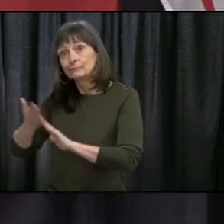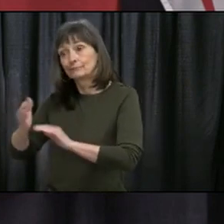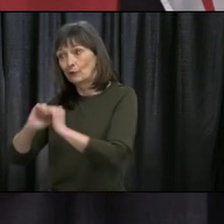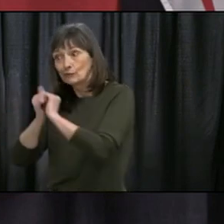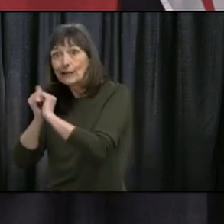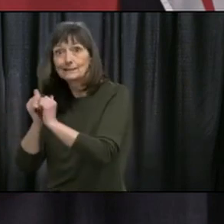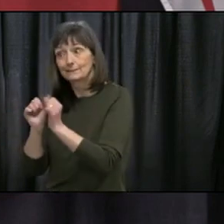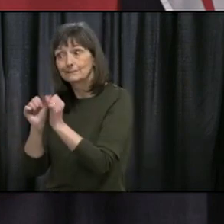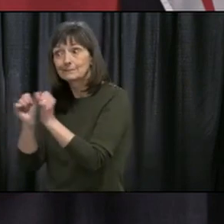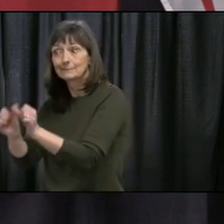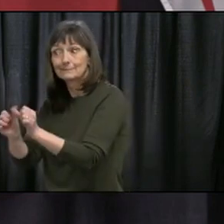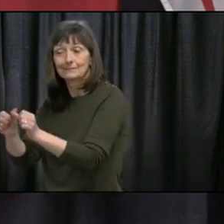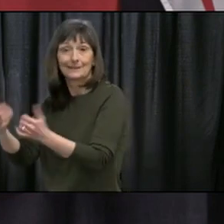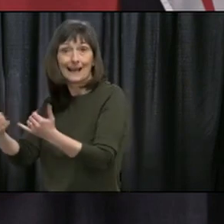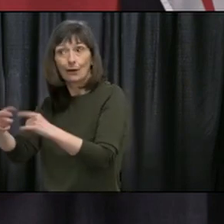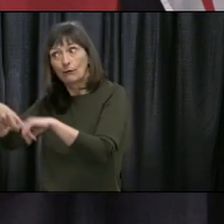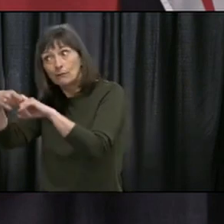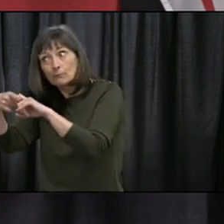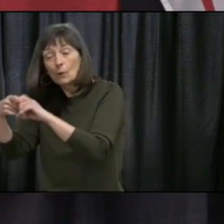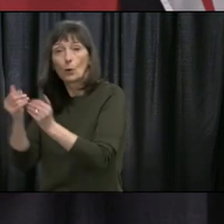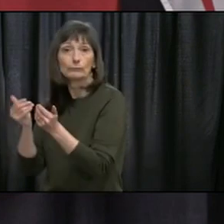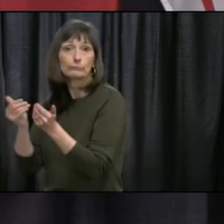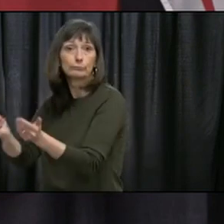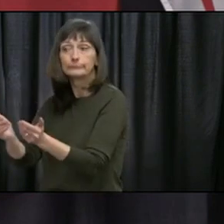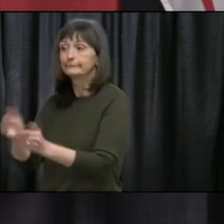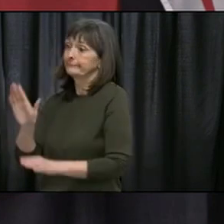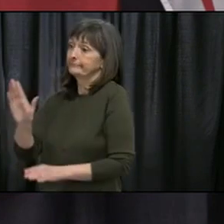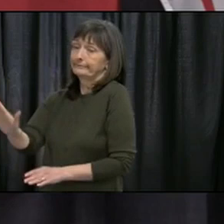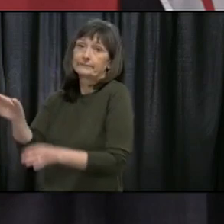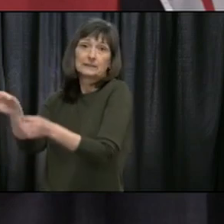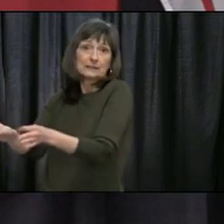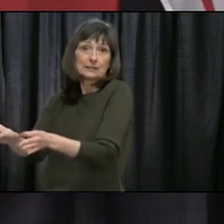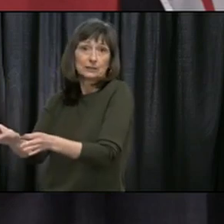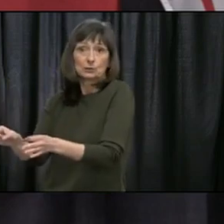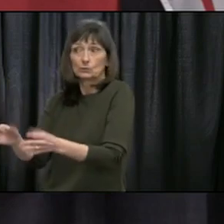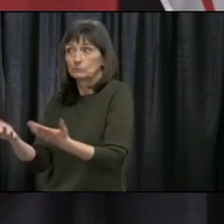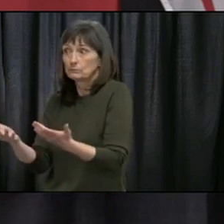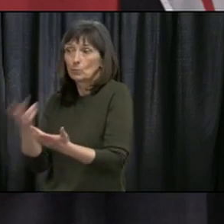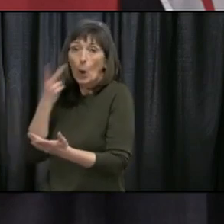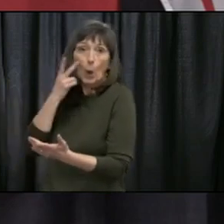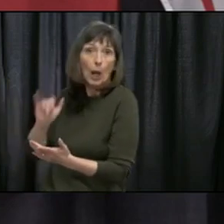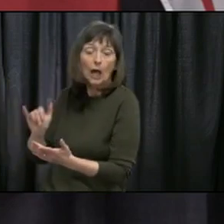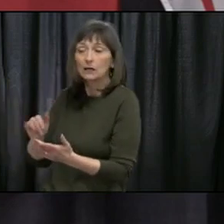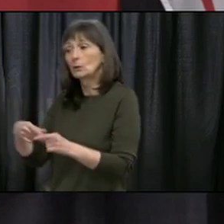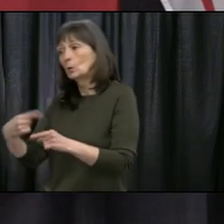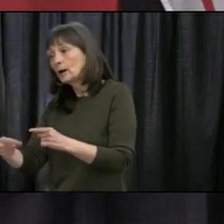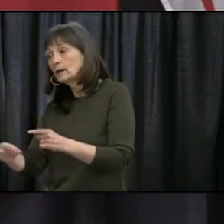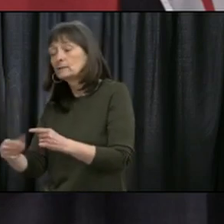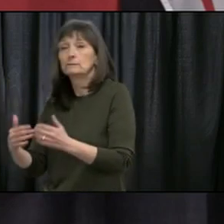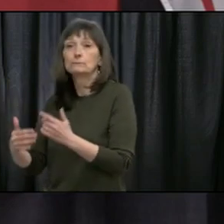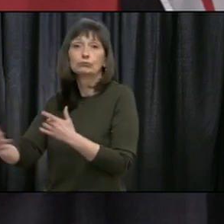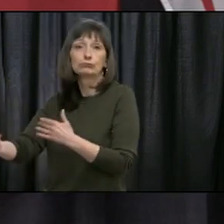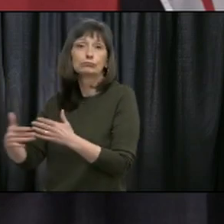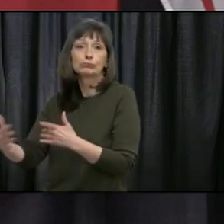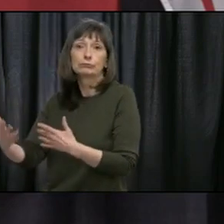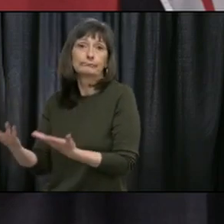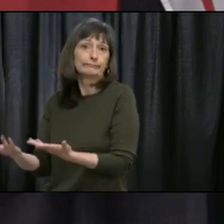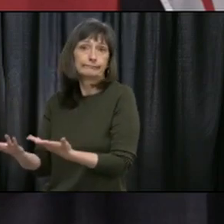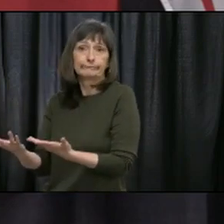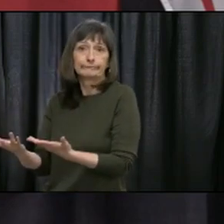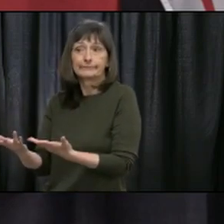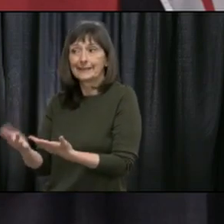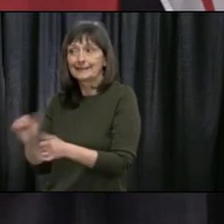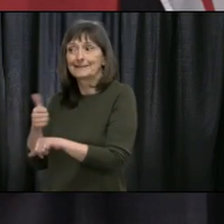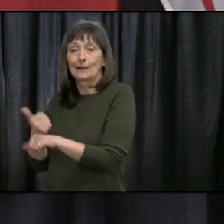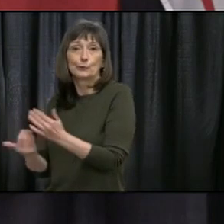that is now stalled. It's up to the Liberal Party of Newfoundland and Labrador that will determine when the leadership race begins again. They would